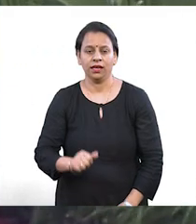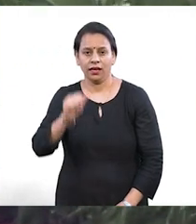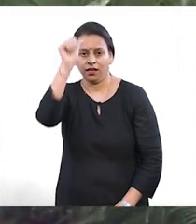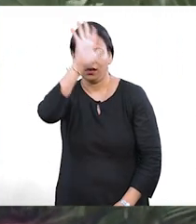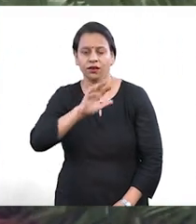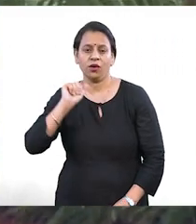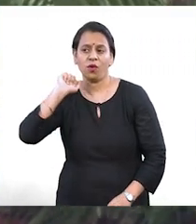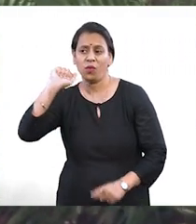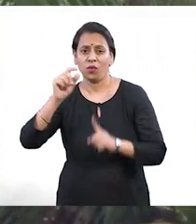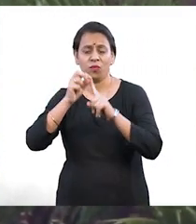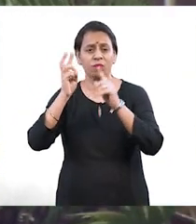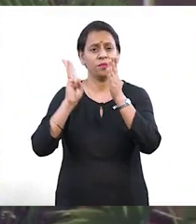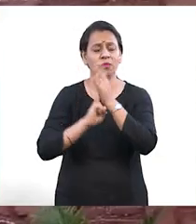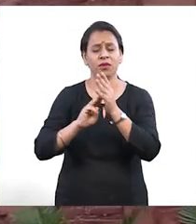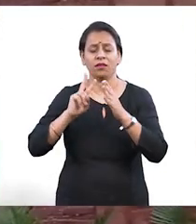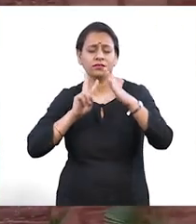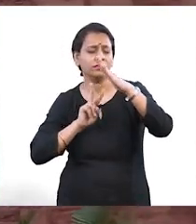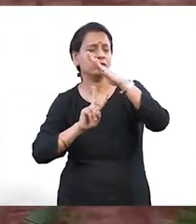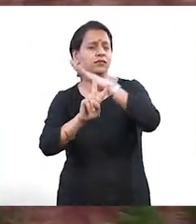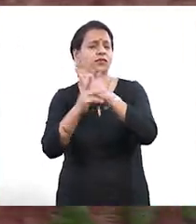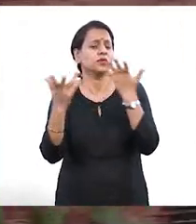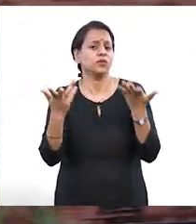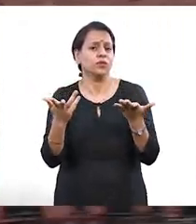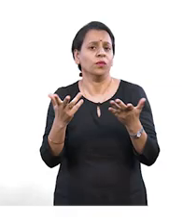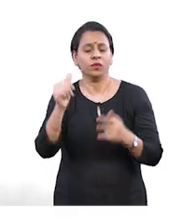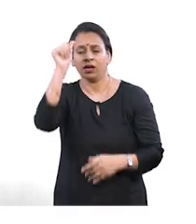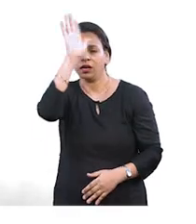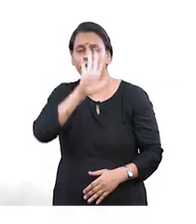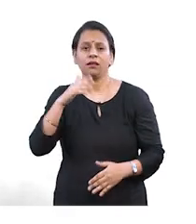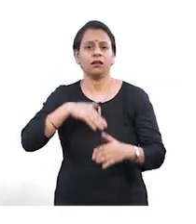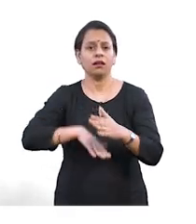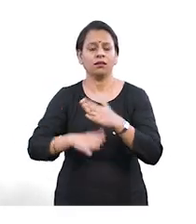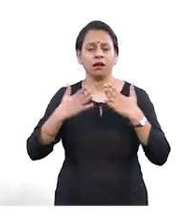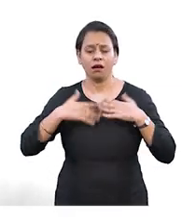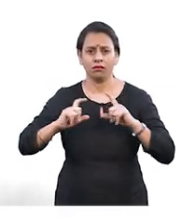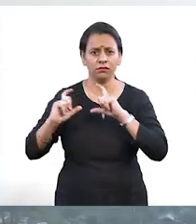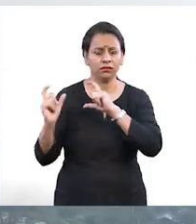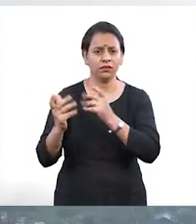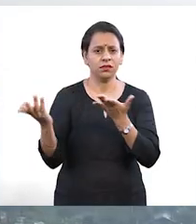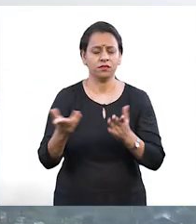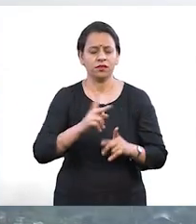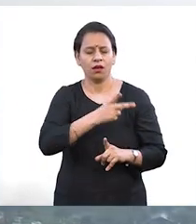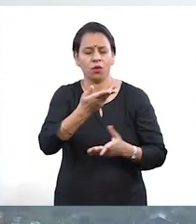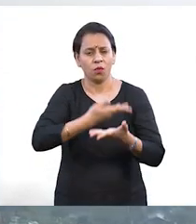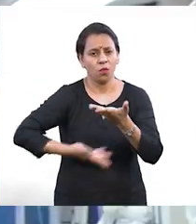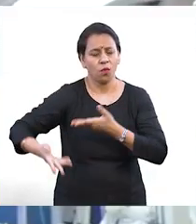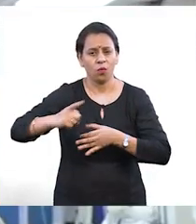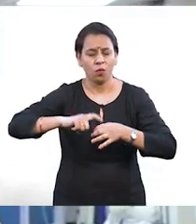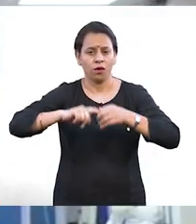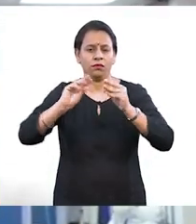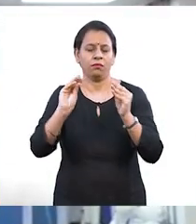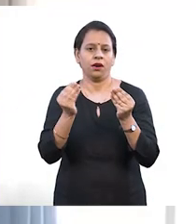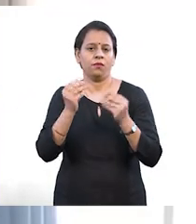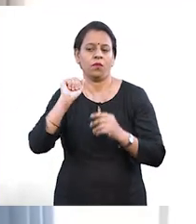Under the visionary leadership of Honorable Prime Minister Sri Narendra Modi Ji, India is marching ahead